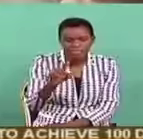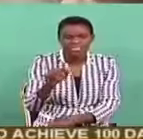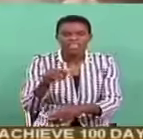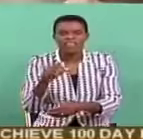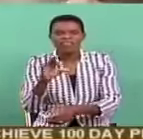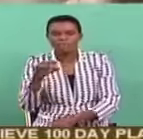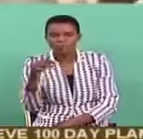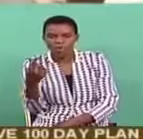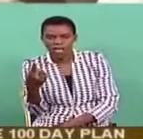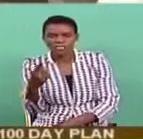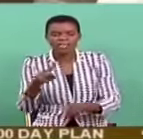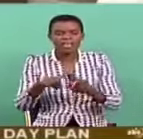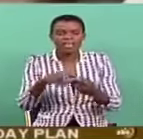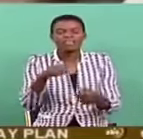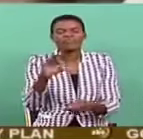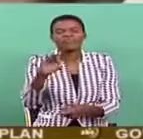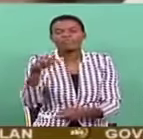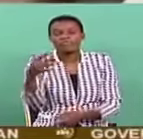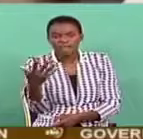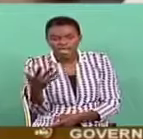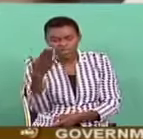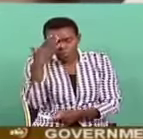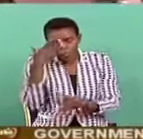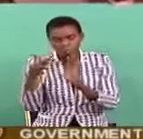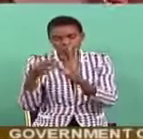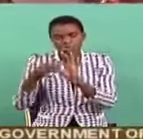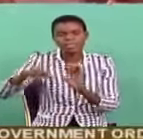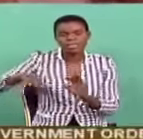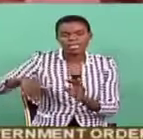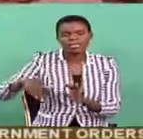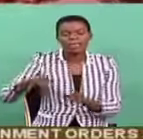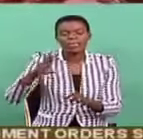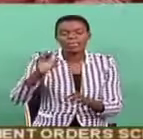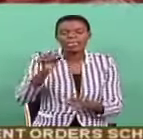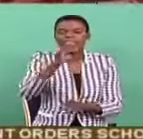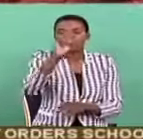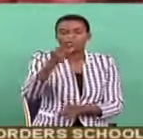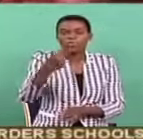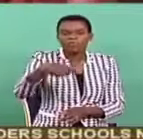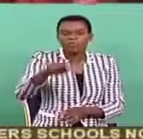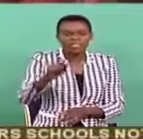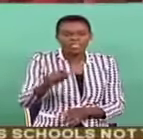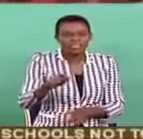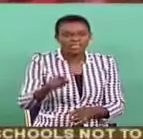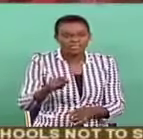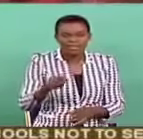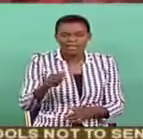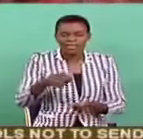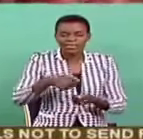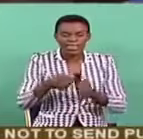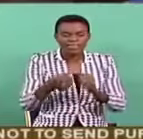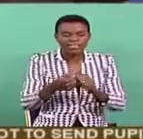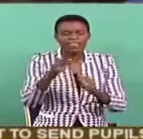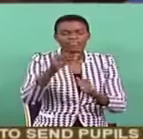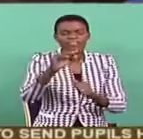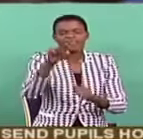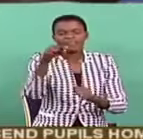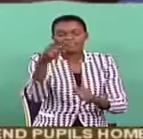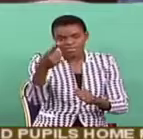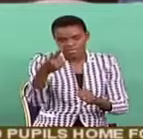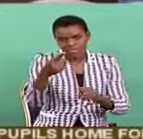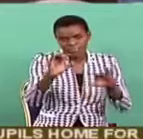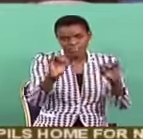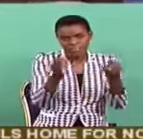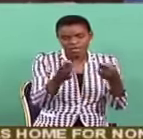Form 5s who will be joining later. The issue of school fees has been a challenge on the first days of the school term, and the government says as they